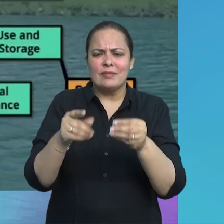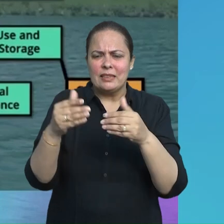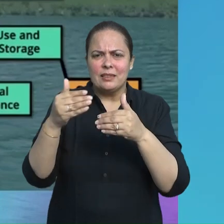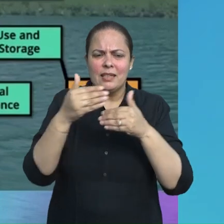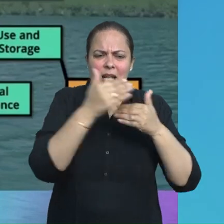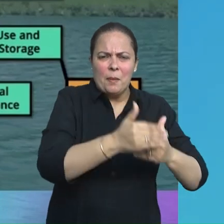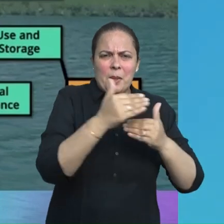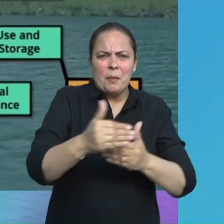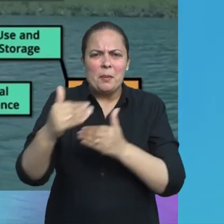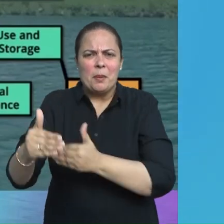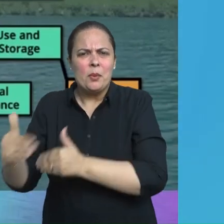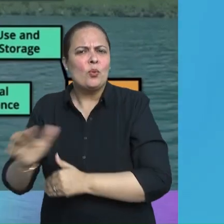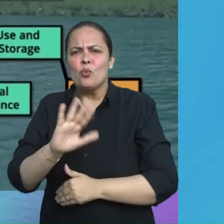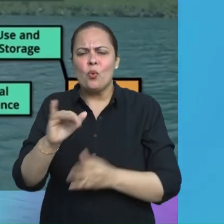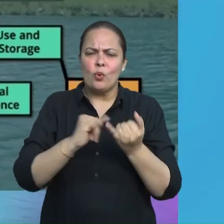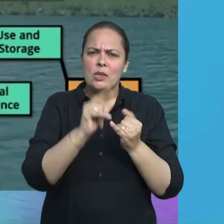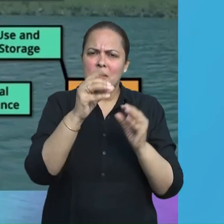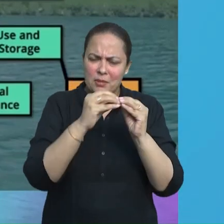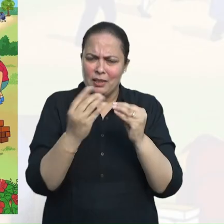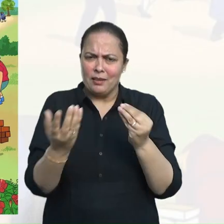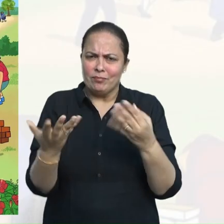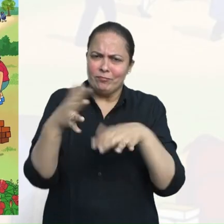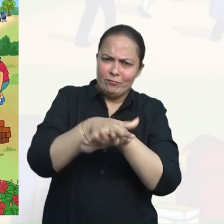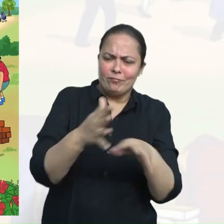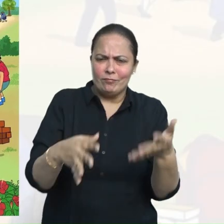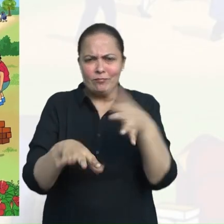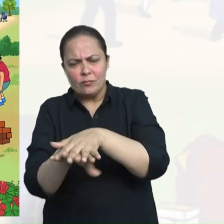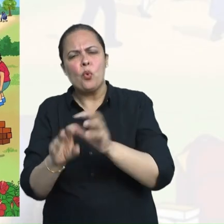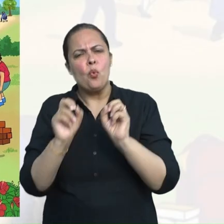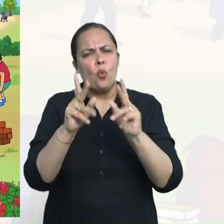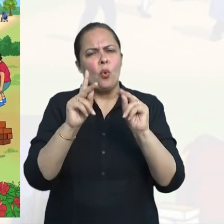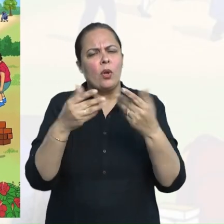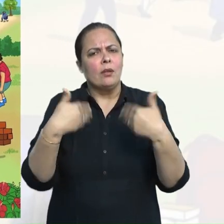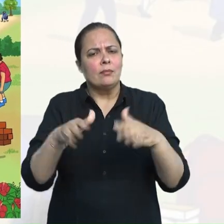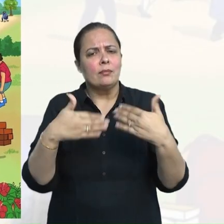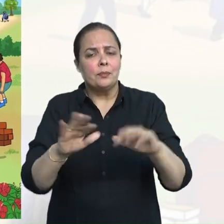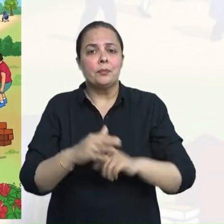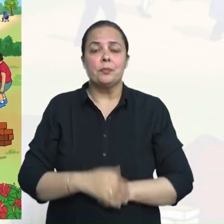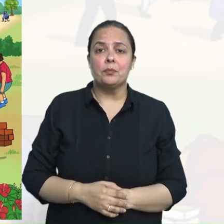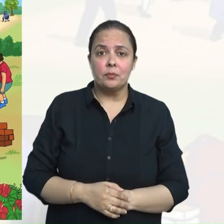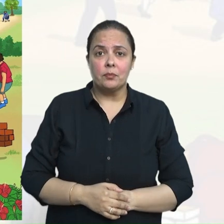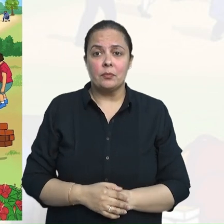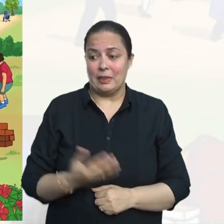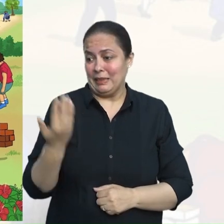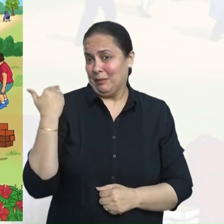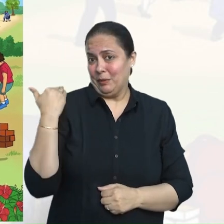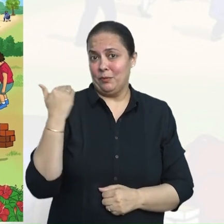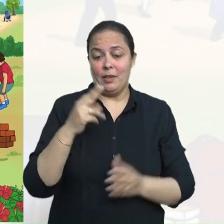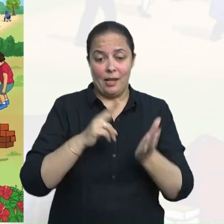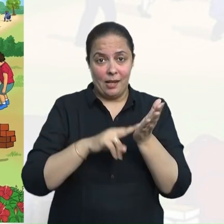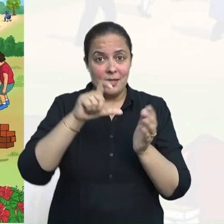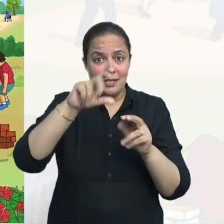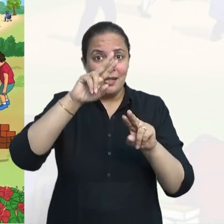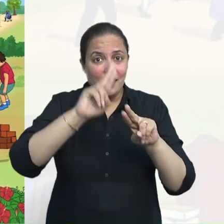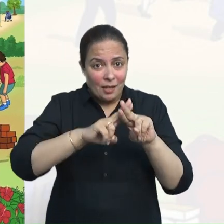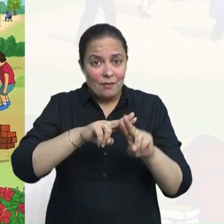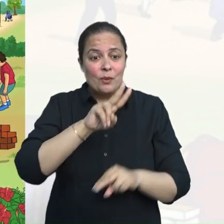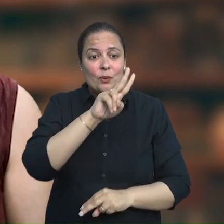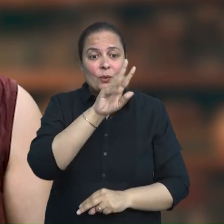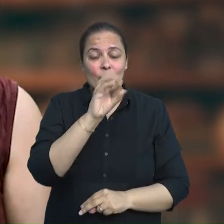interdisciplinary aspects of the subject. The recent National Curriculum Framework for School Education 2023